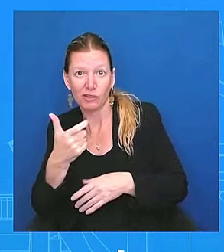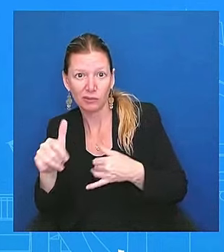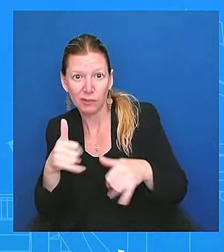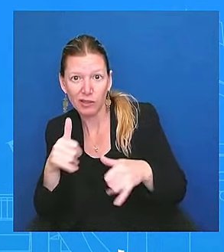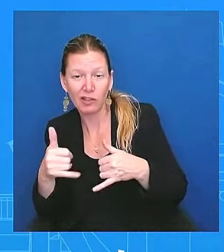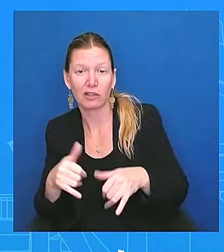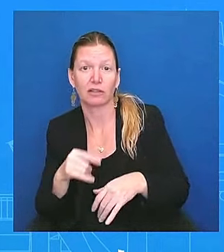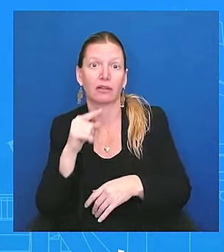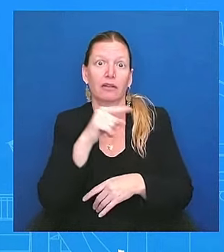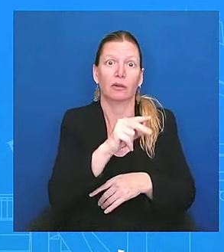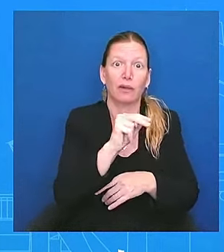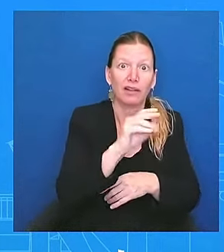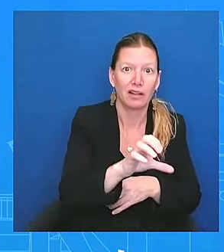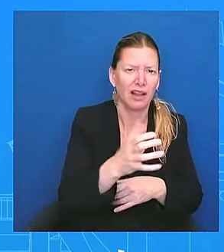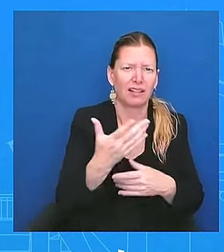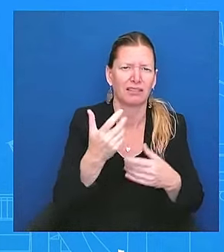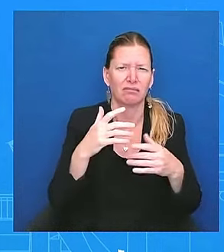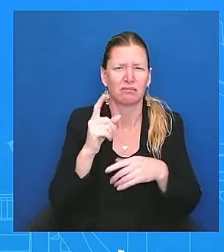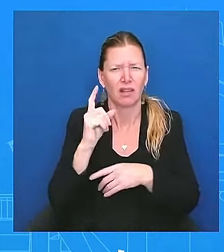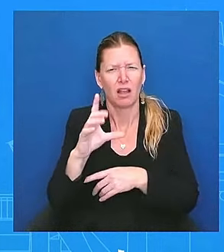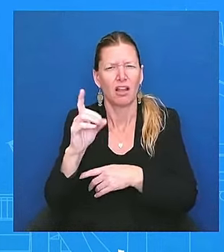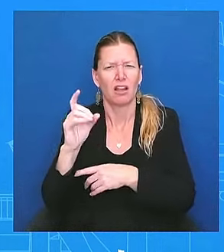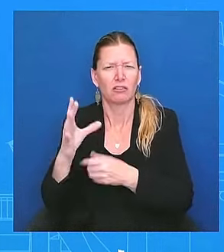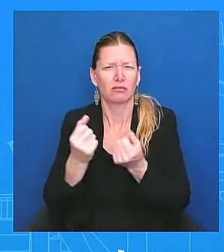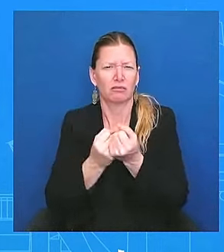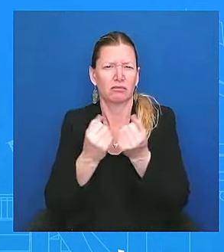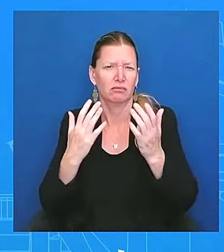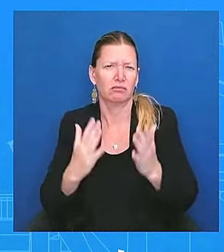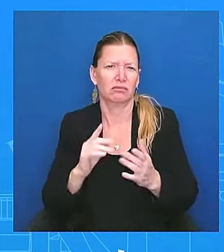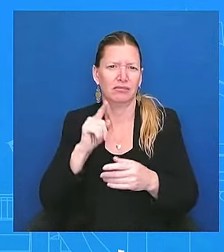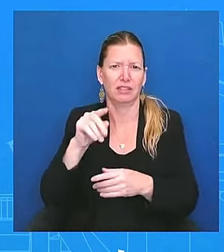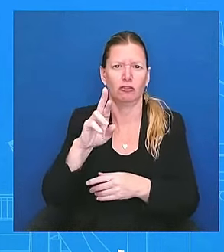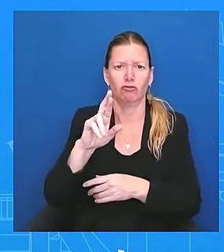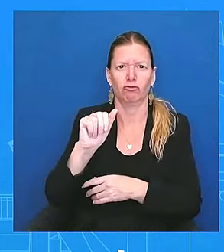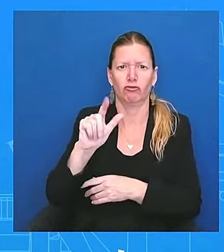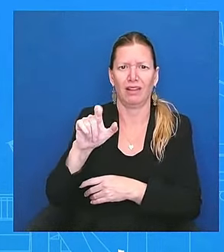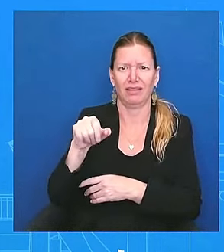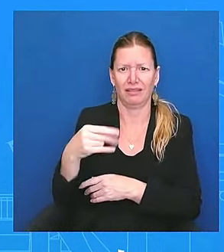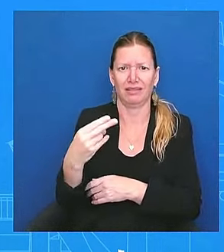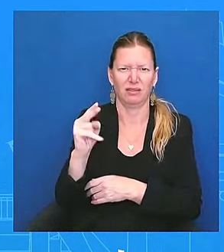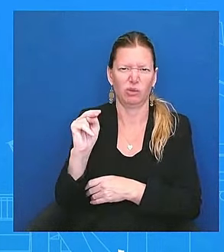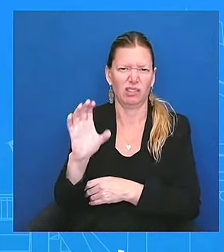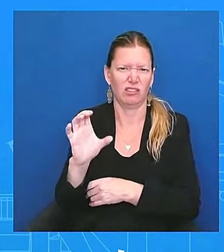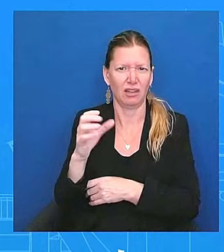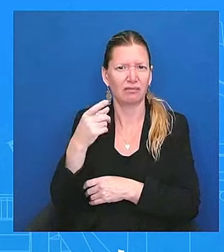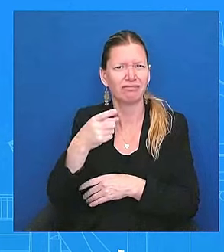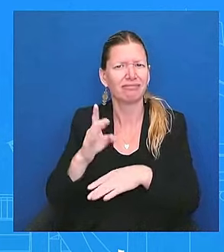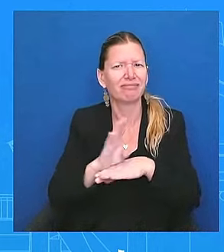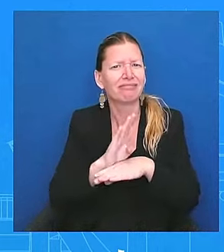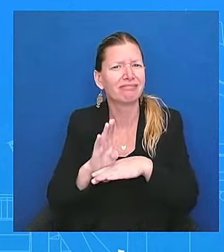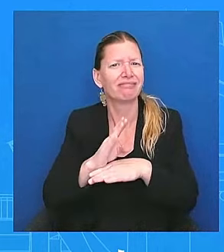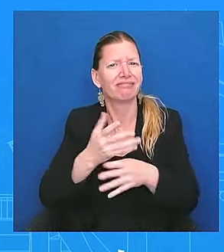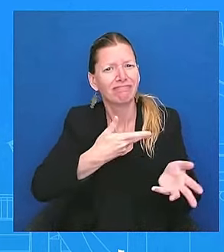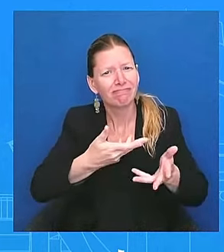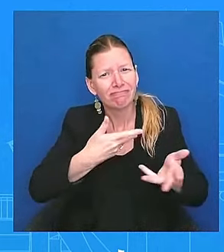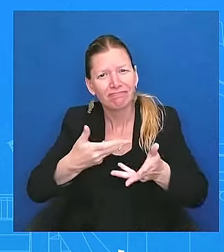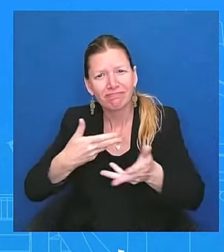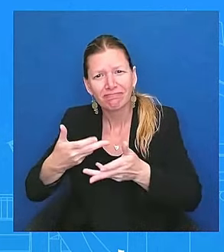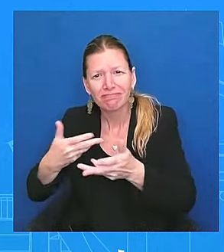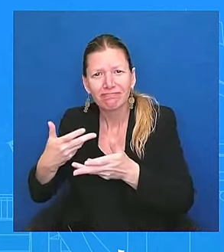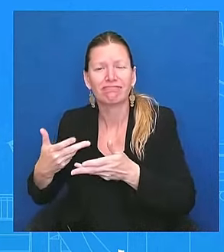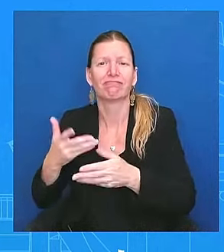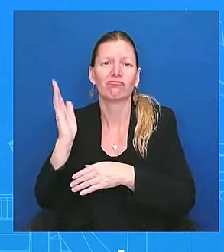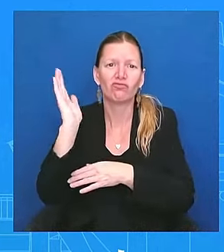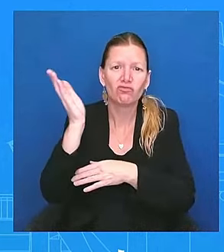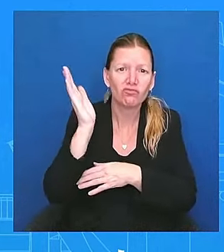with, uh, you know, dealing with his schedule and also, uh, speaking directly and engaging, uh, with his supporters and then spend time with his family.